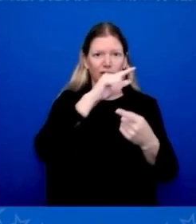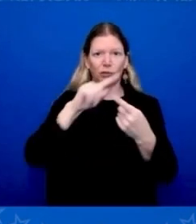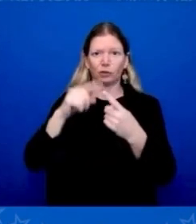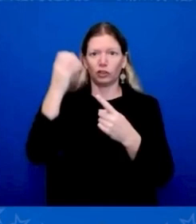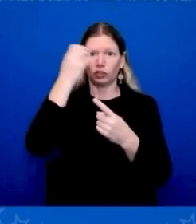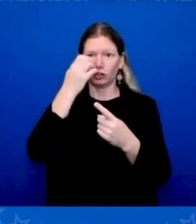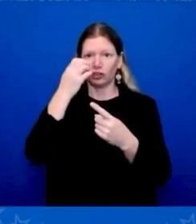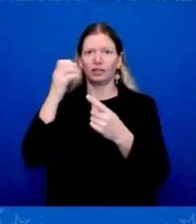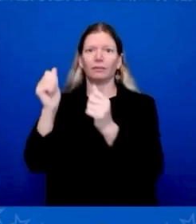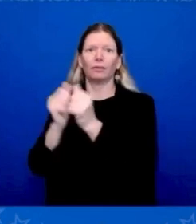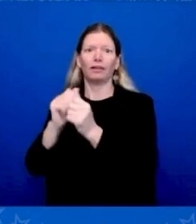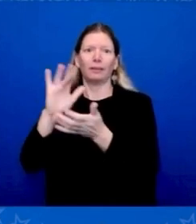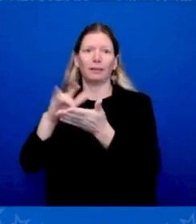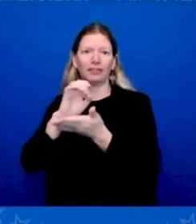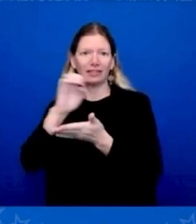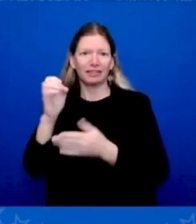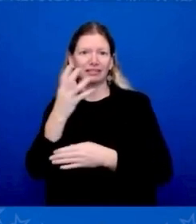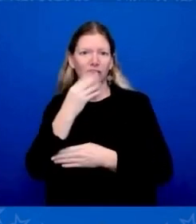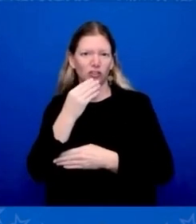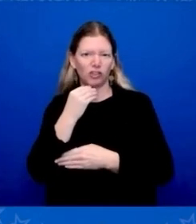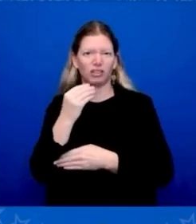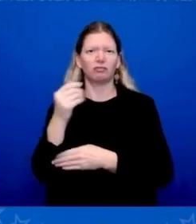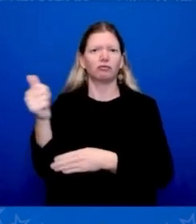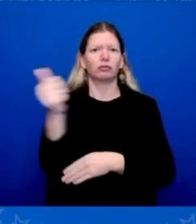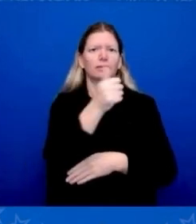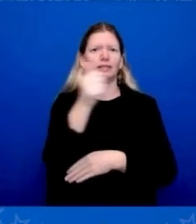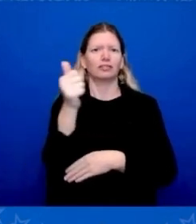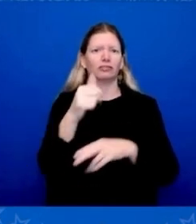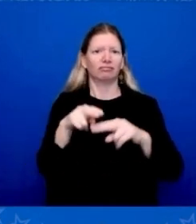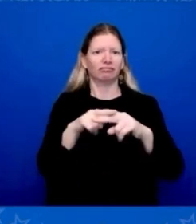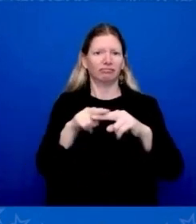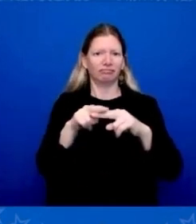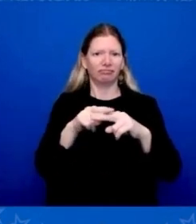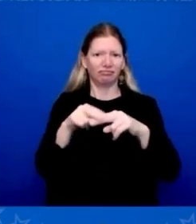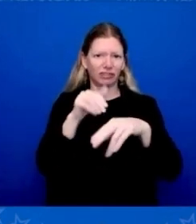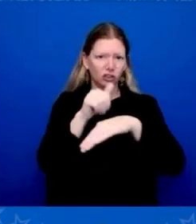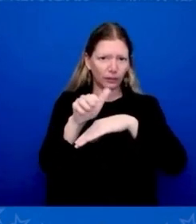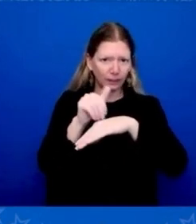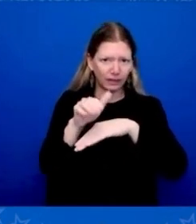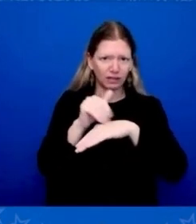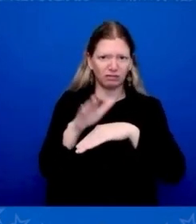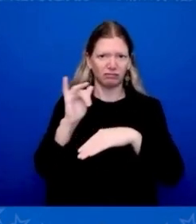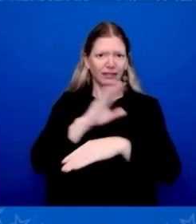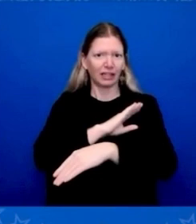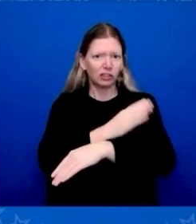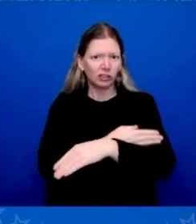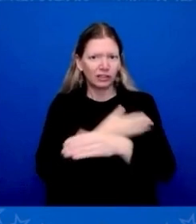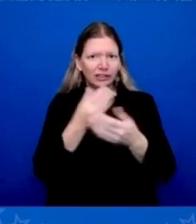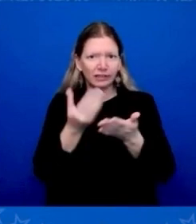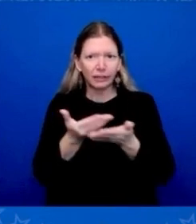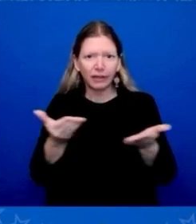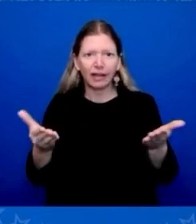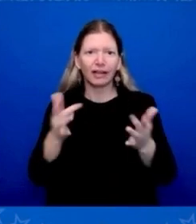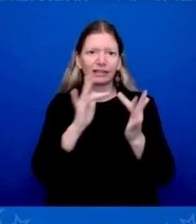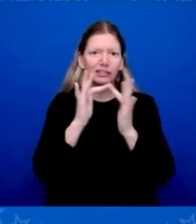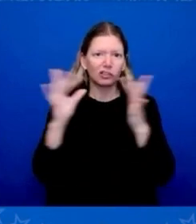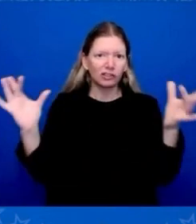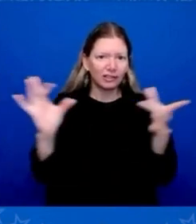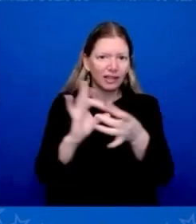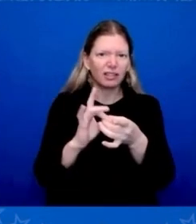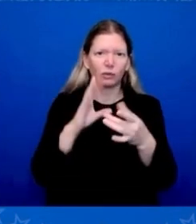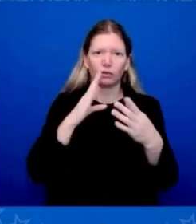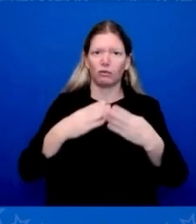untold opportunities for transformative economic investment through that — on that entire corridor. We've also